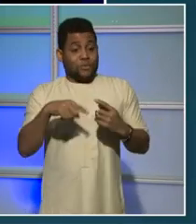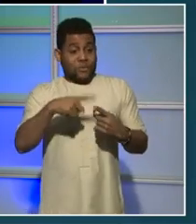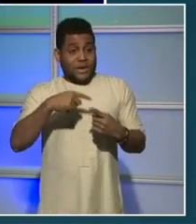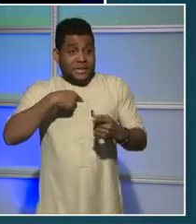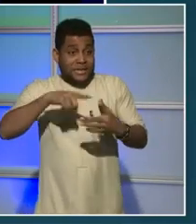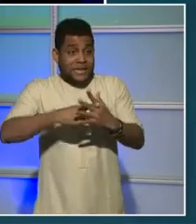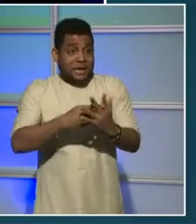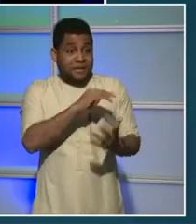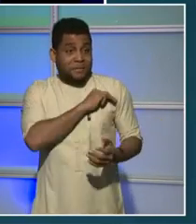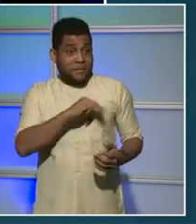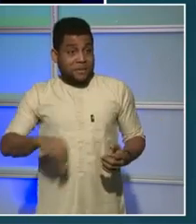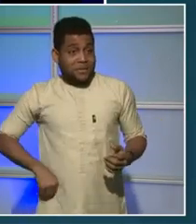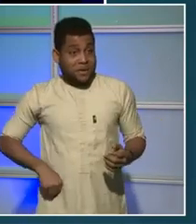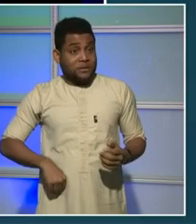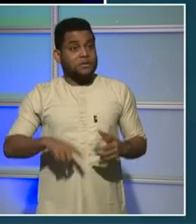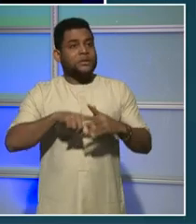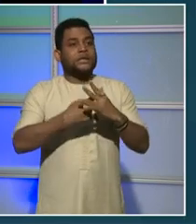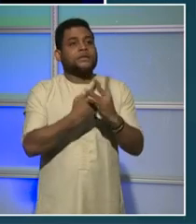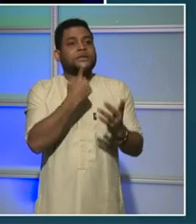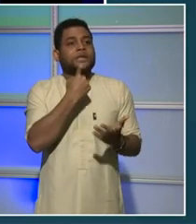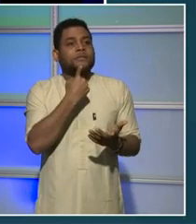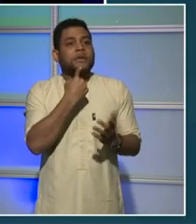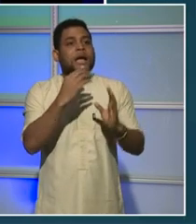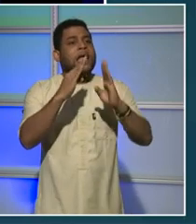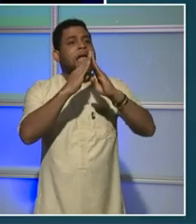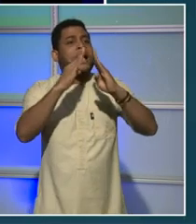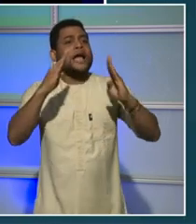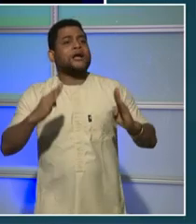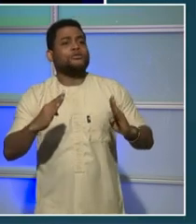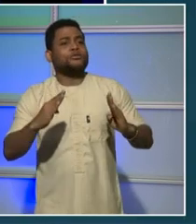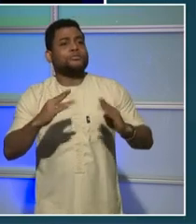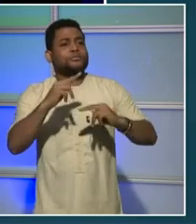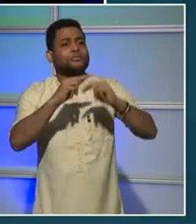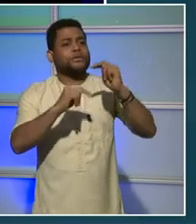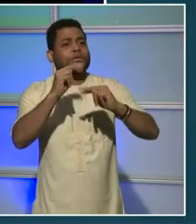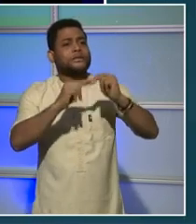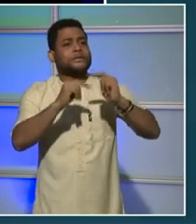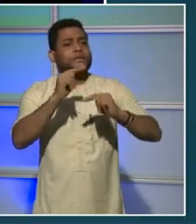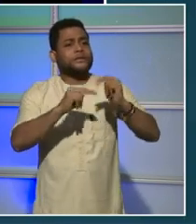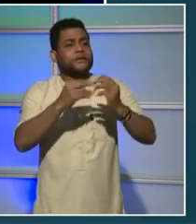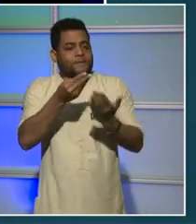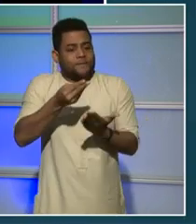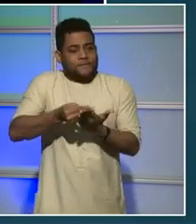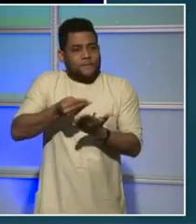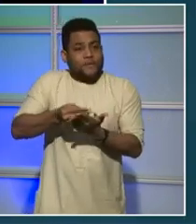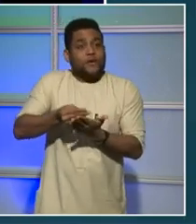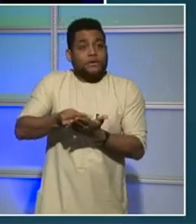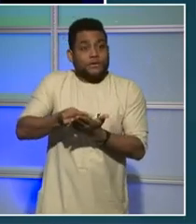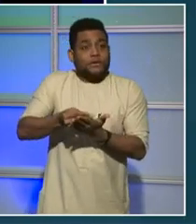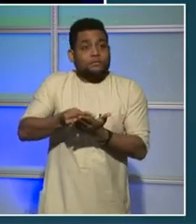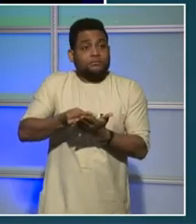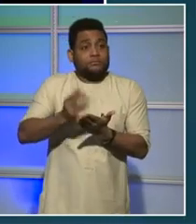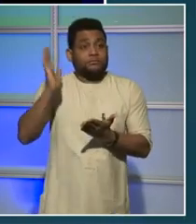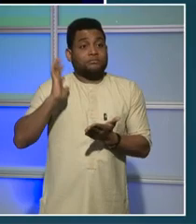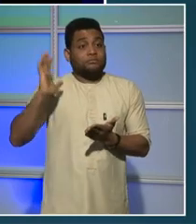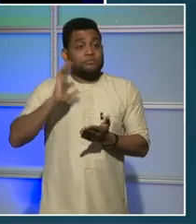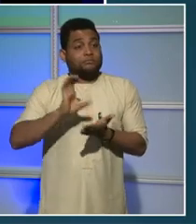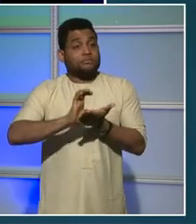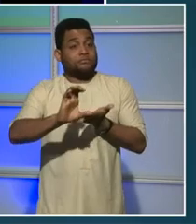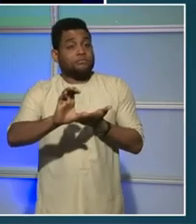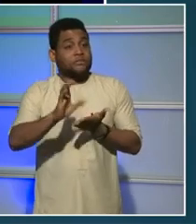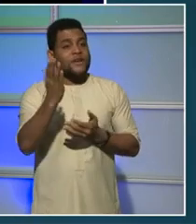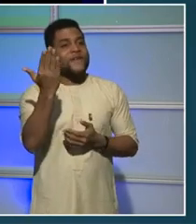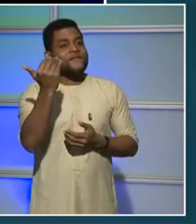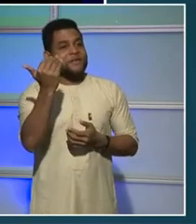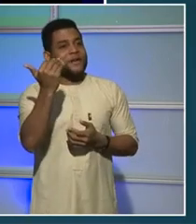Production Trust Fund. But we are only spending that previous year, I think, $50 million in the Housing Production Trust Fund because it